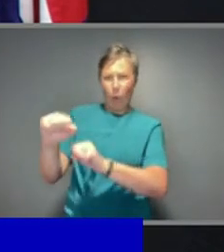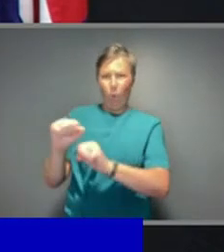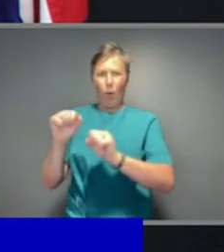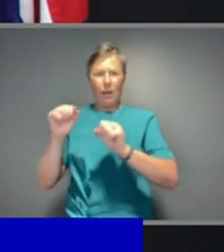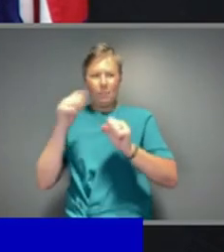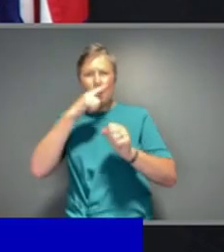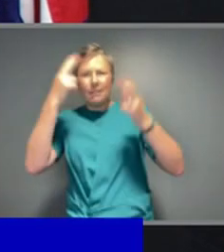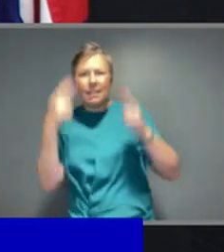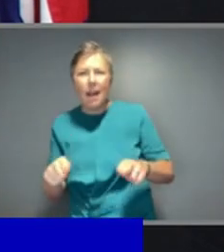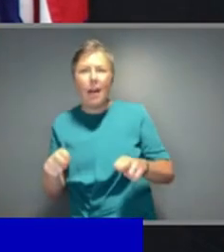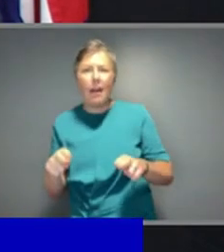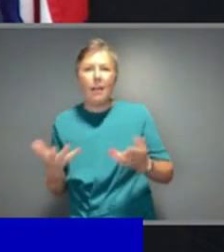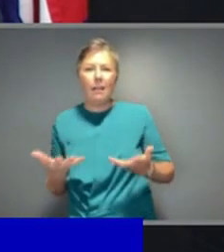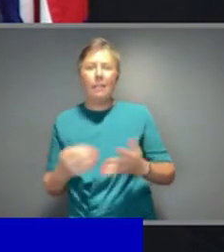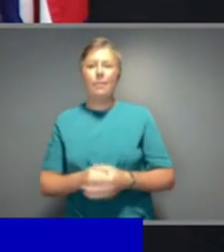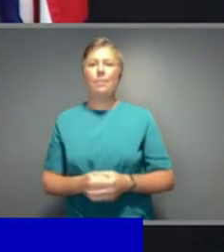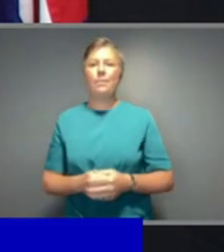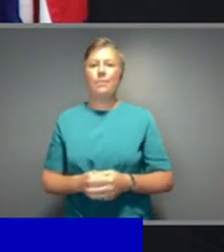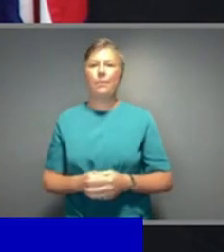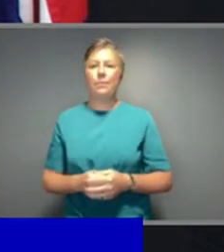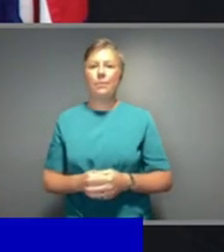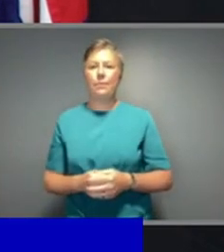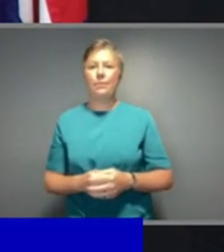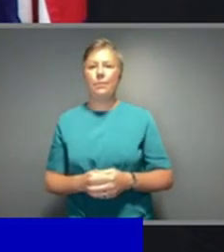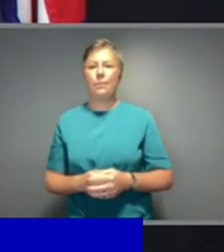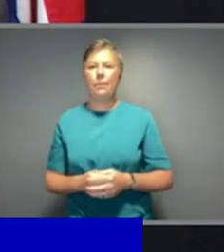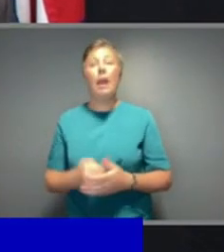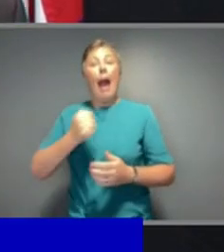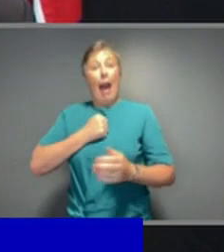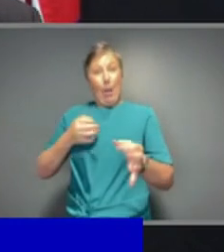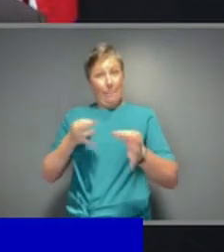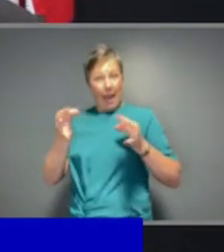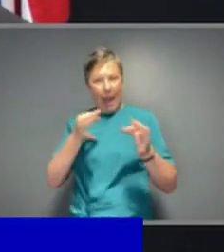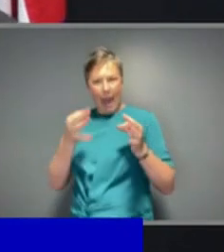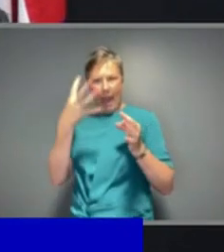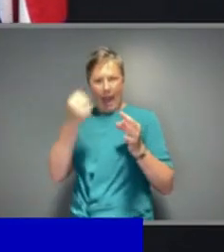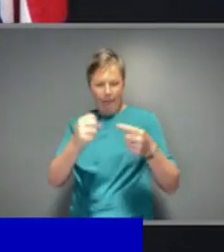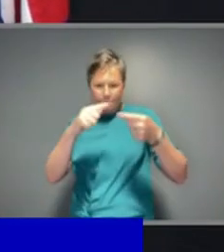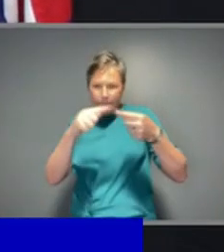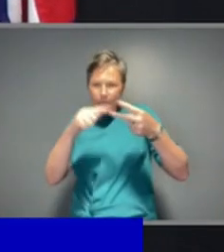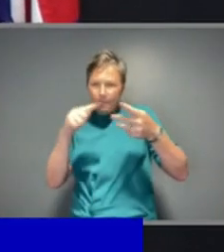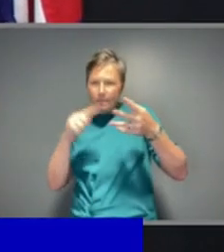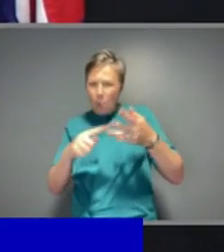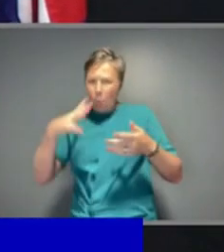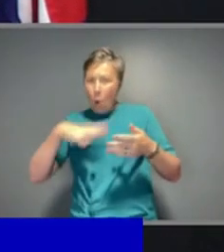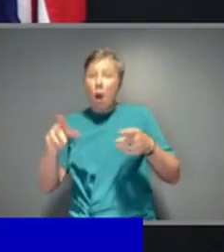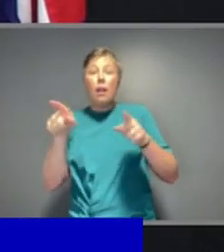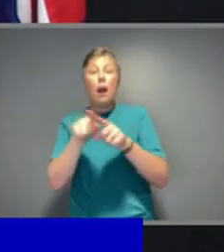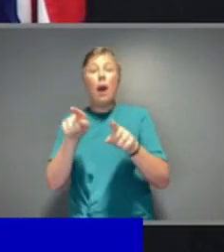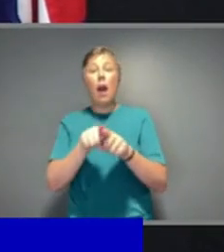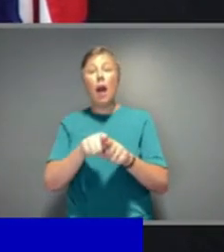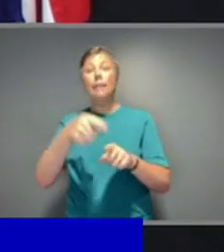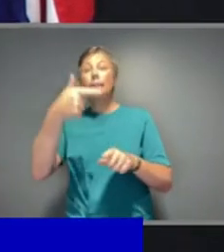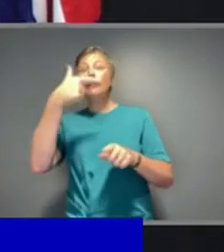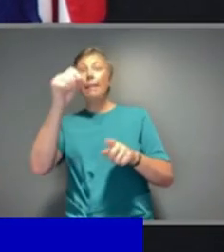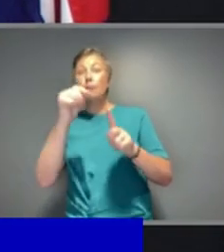The targets that are part of this plan, the vaccination targets of 70 per cent to get to the next phase and 80